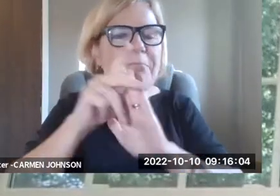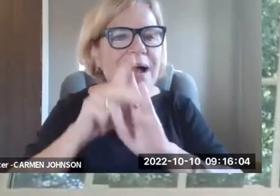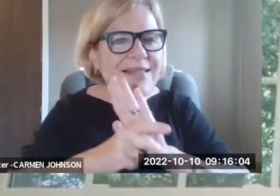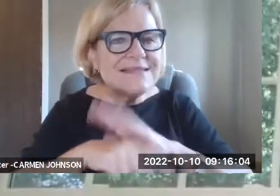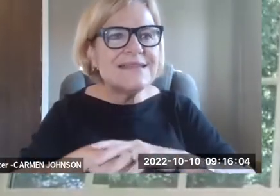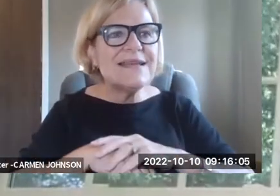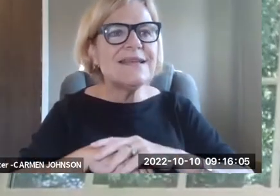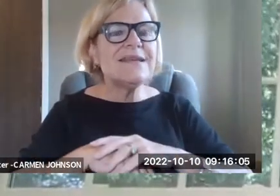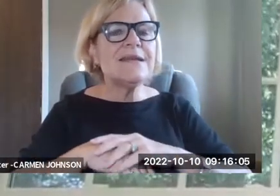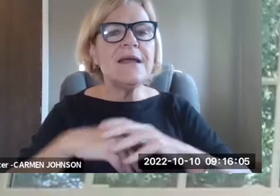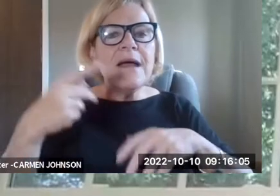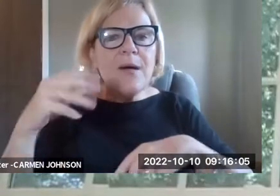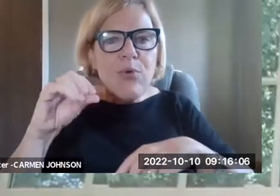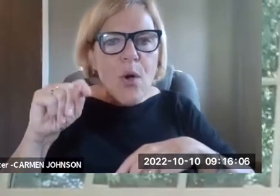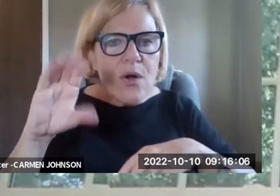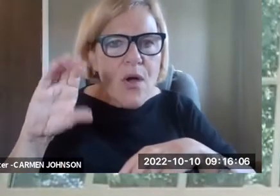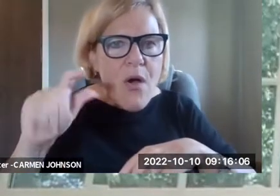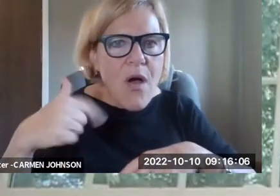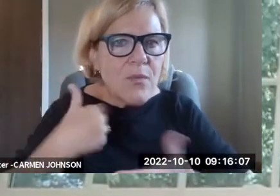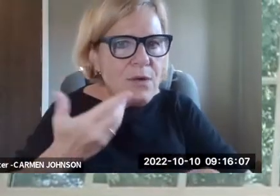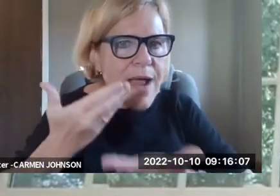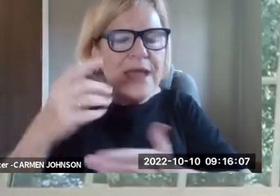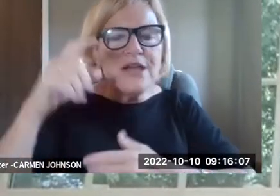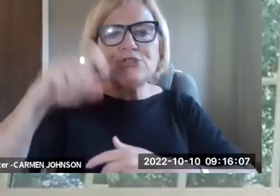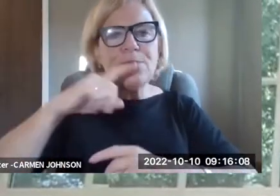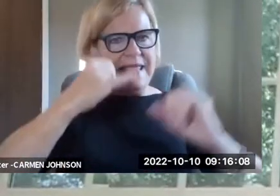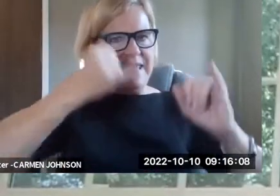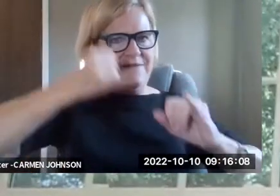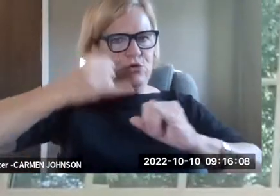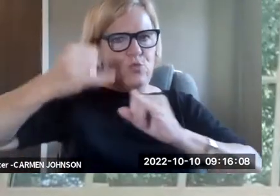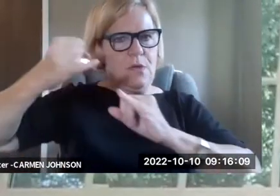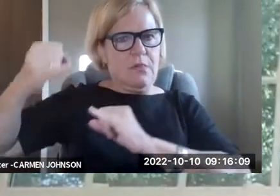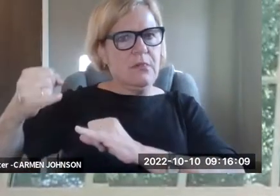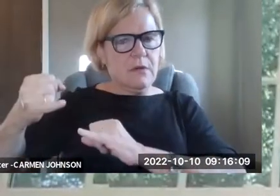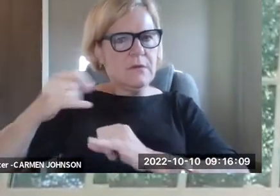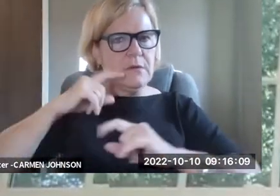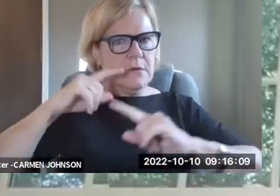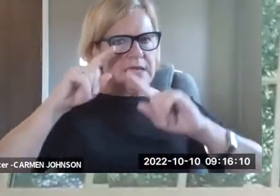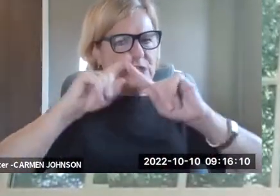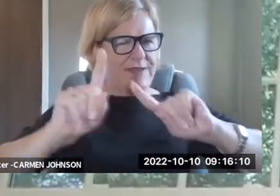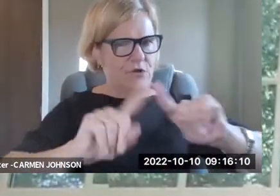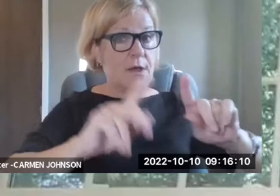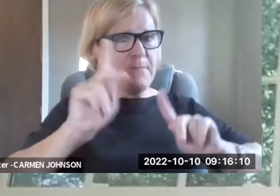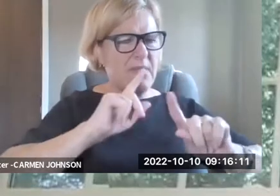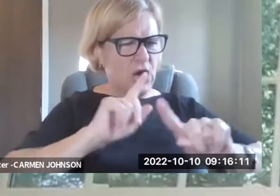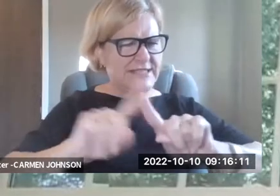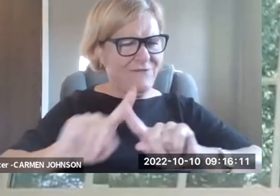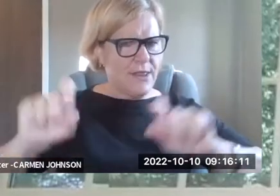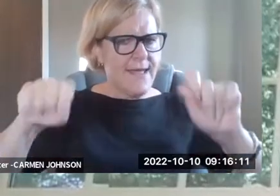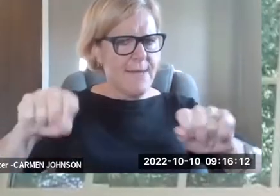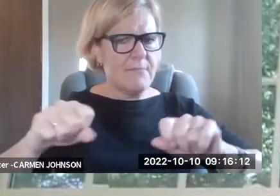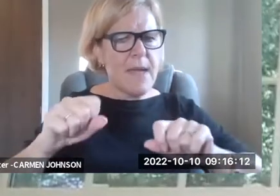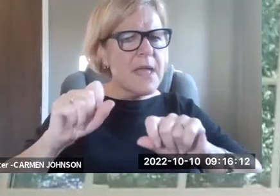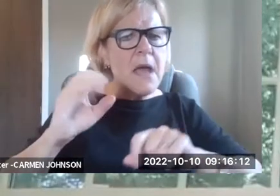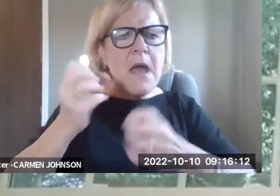remember that there's no one-size-fits-all solution, that, uh, every policy, um, or protocol that we recommend